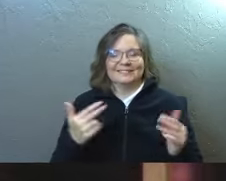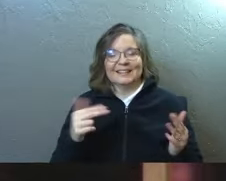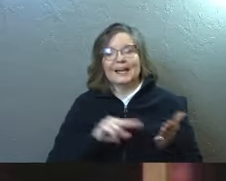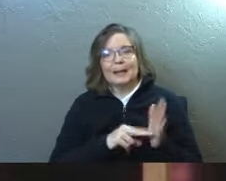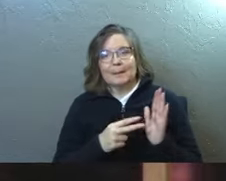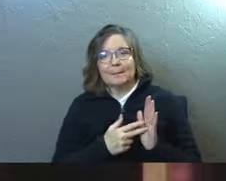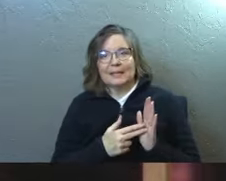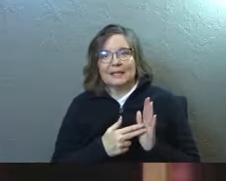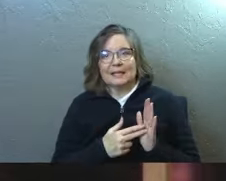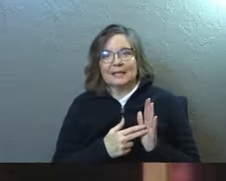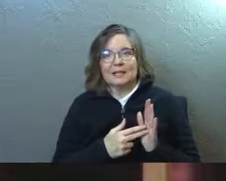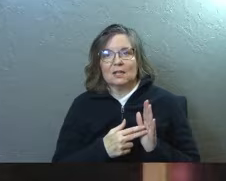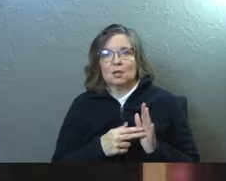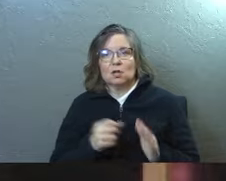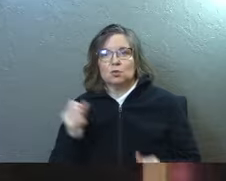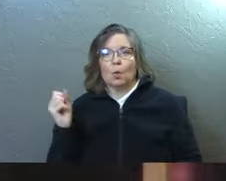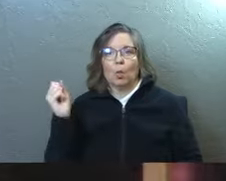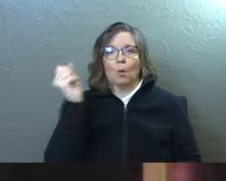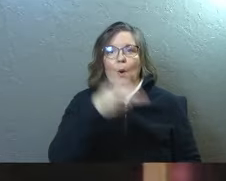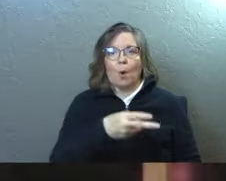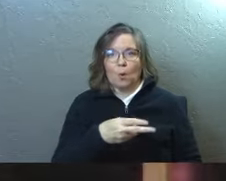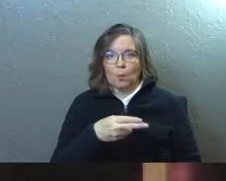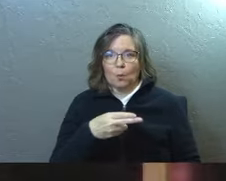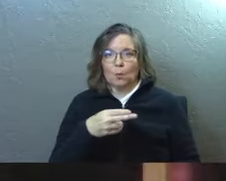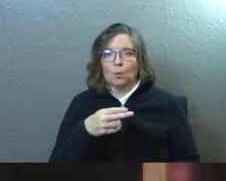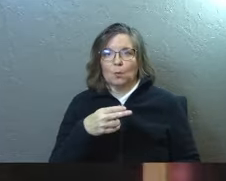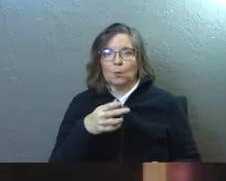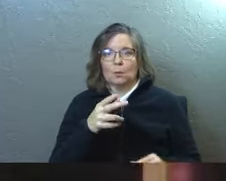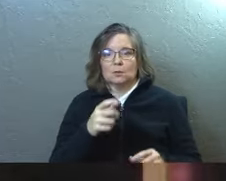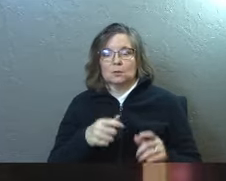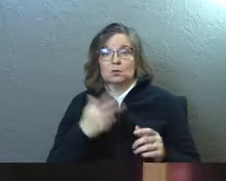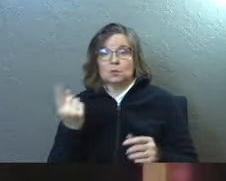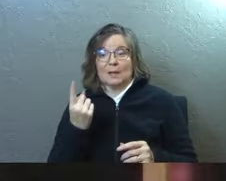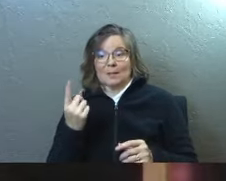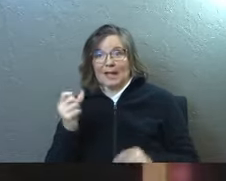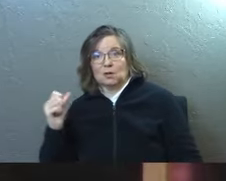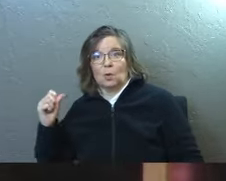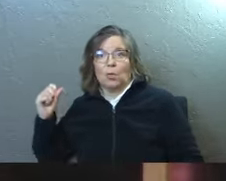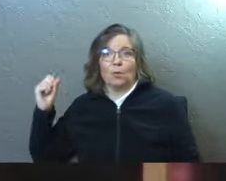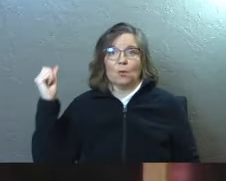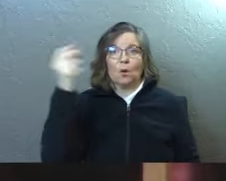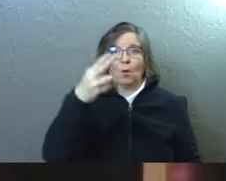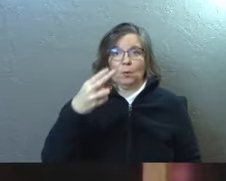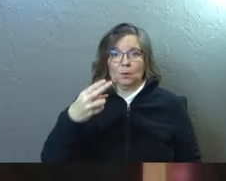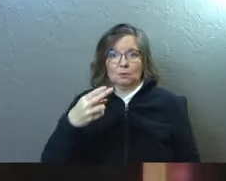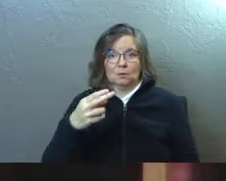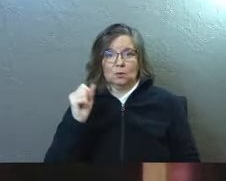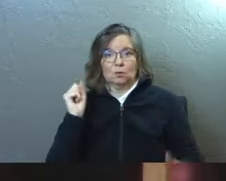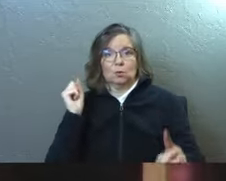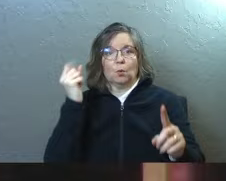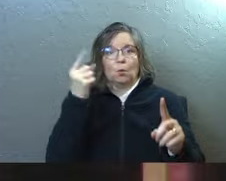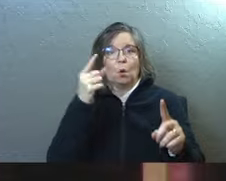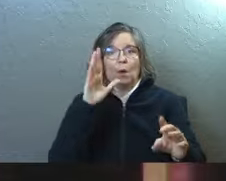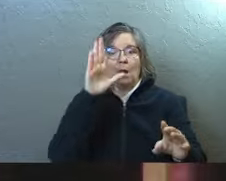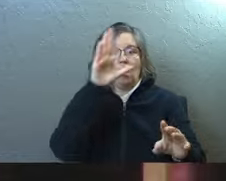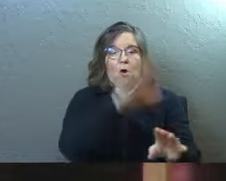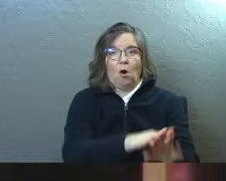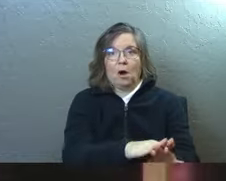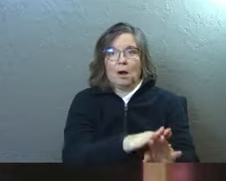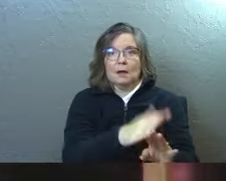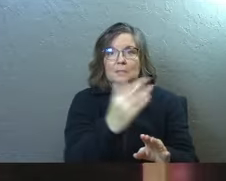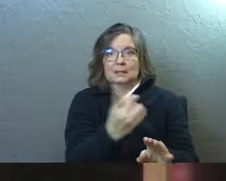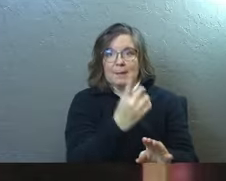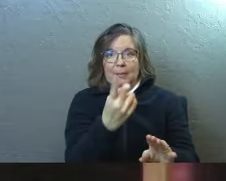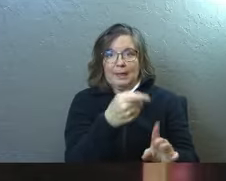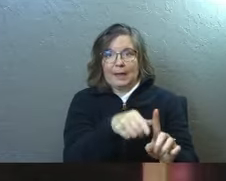It means to throw or to cast upon. To take something and to throw it. To cast it upon something or someone